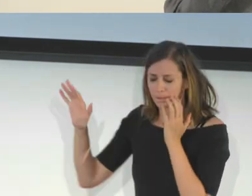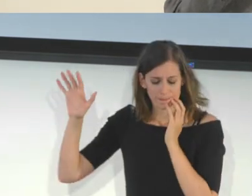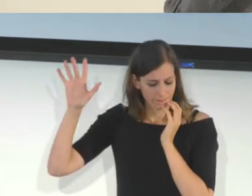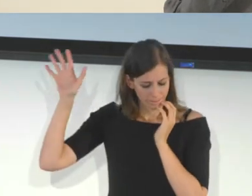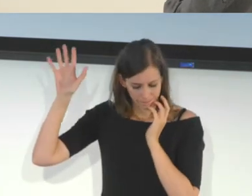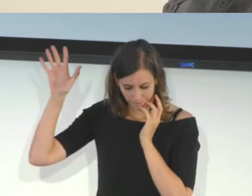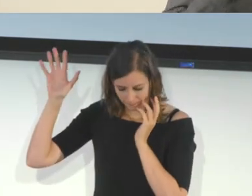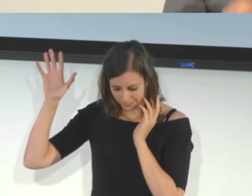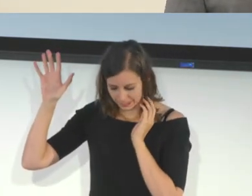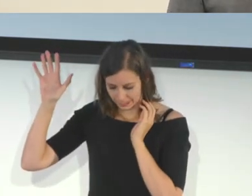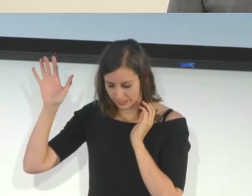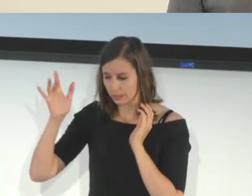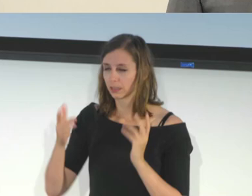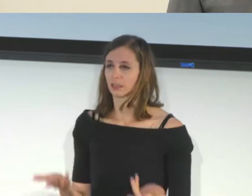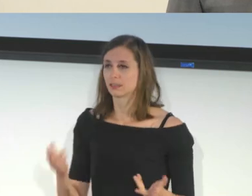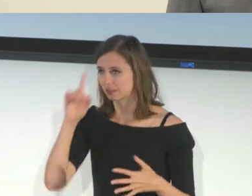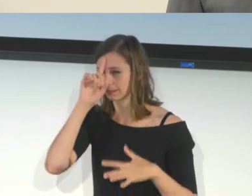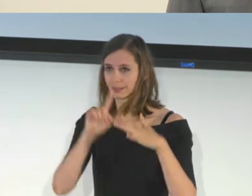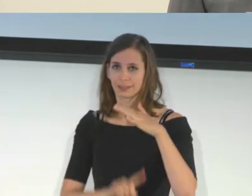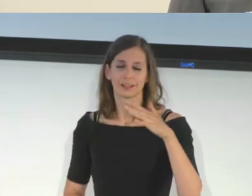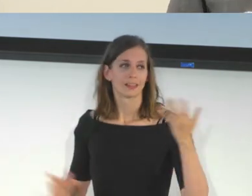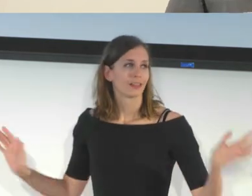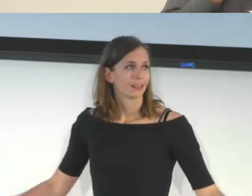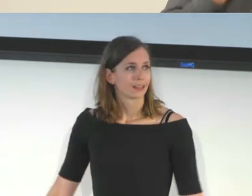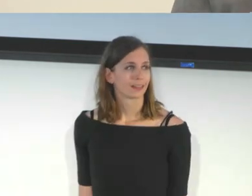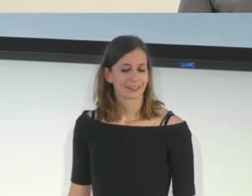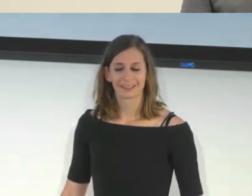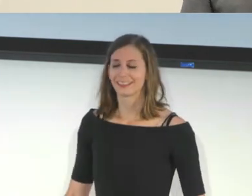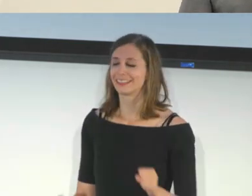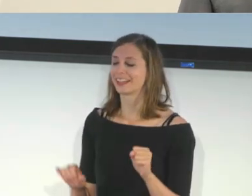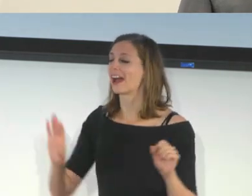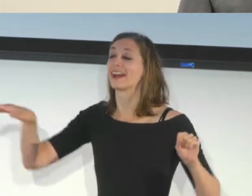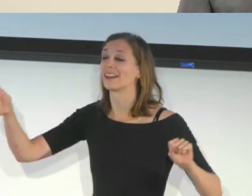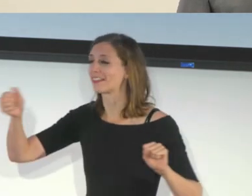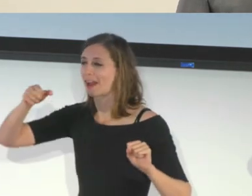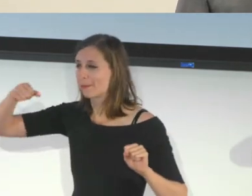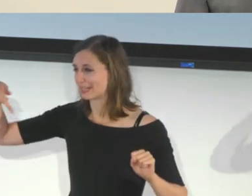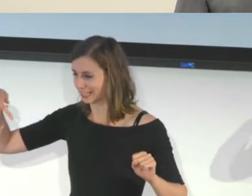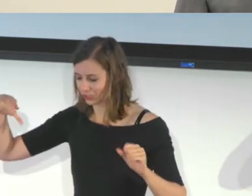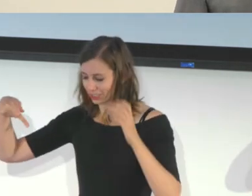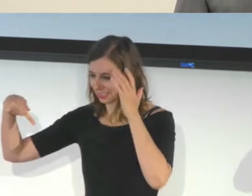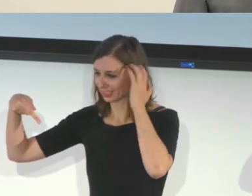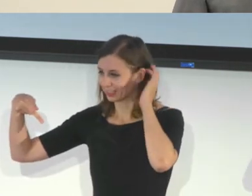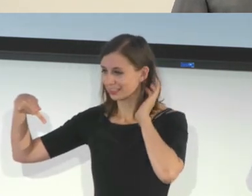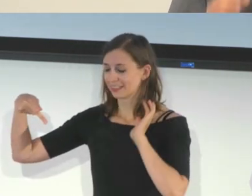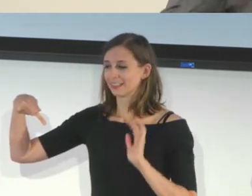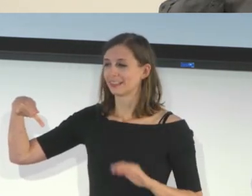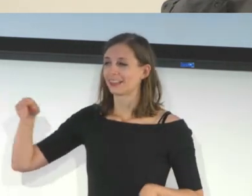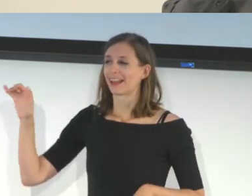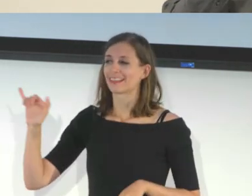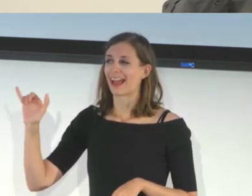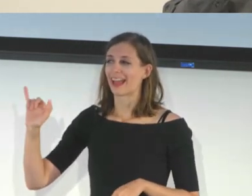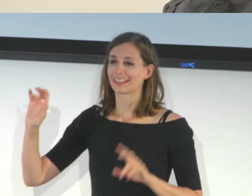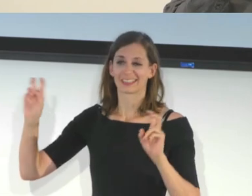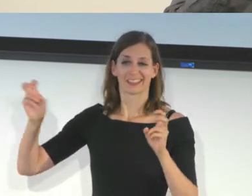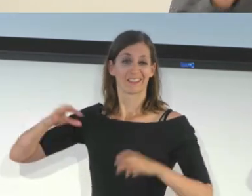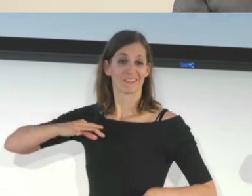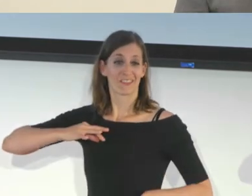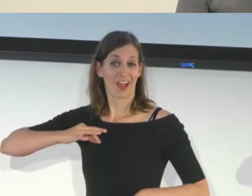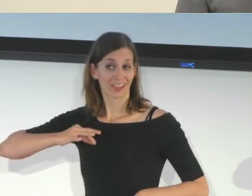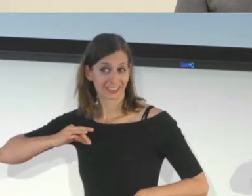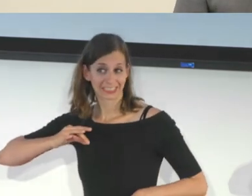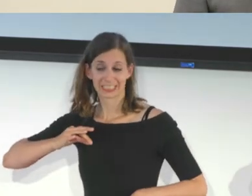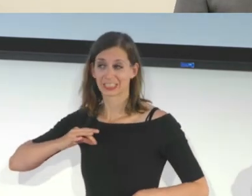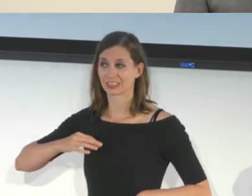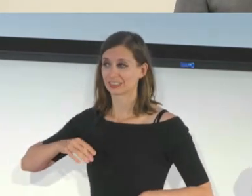oh my God, close. So in other applications like volunteers, like you can take a